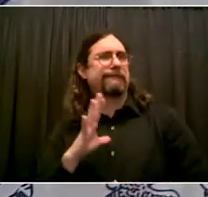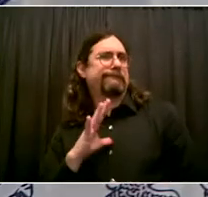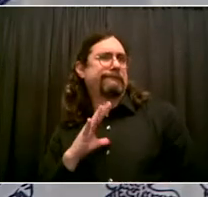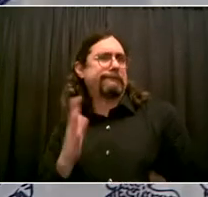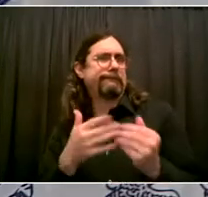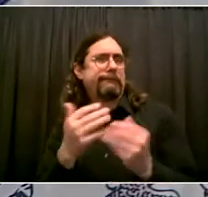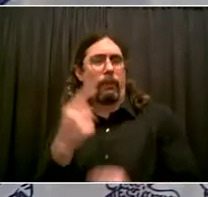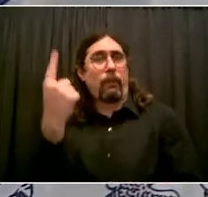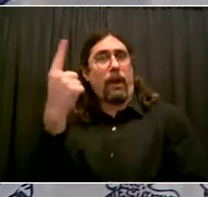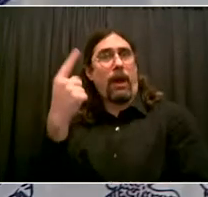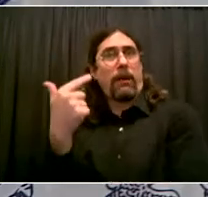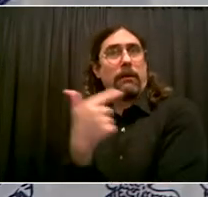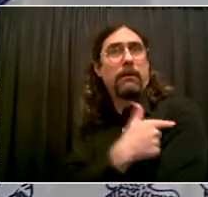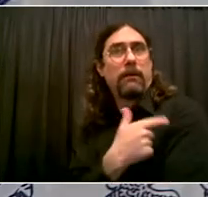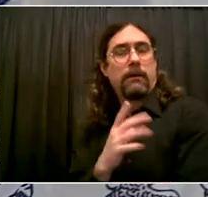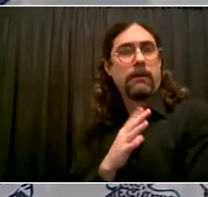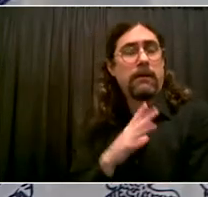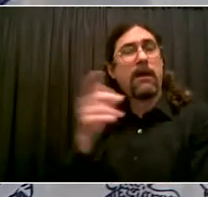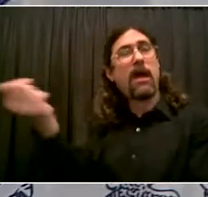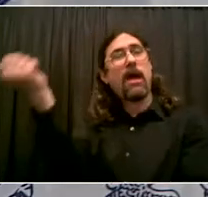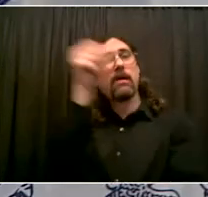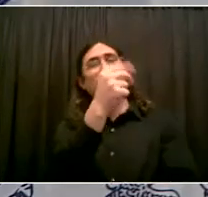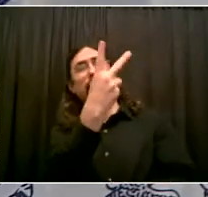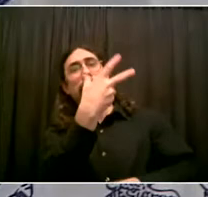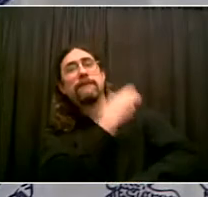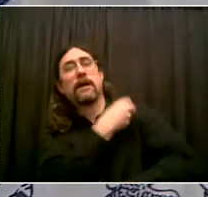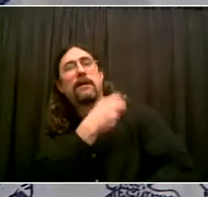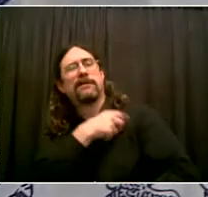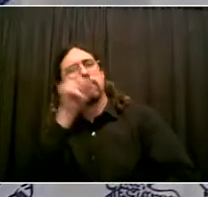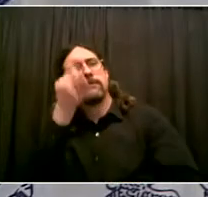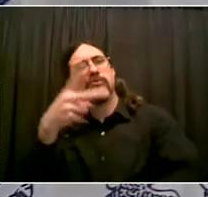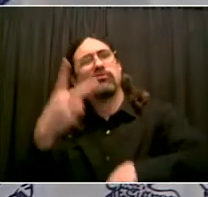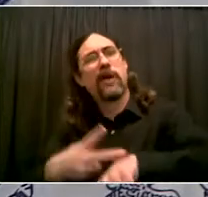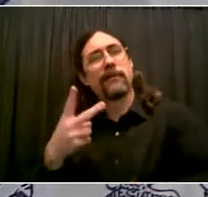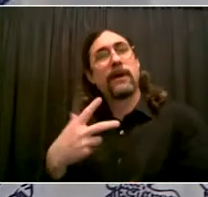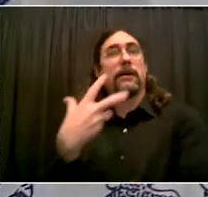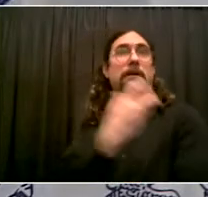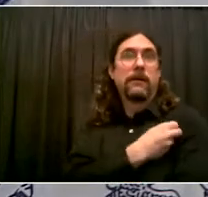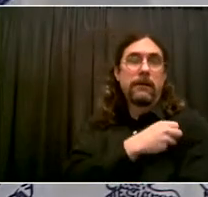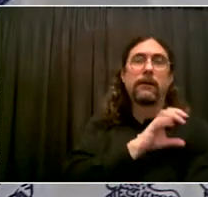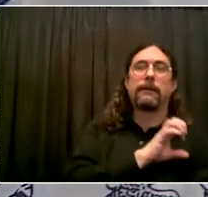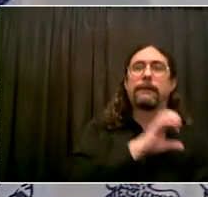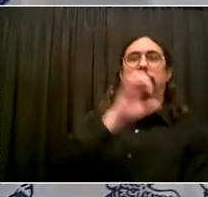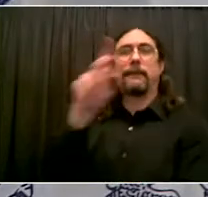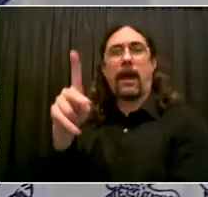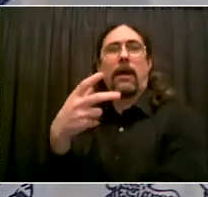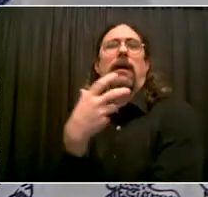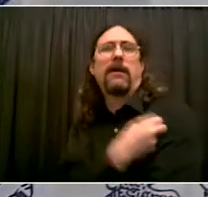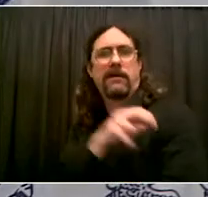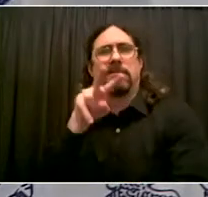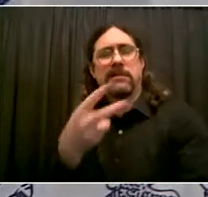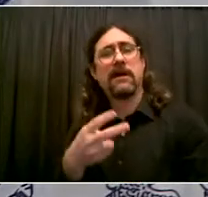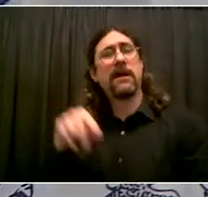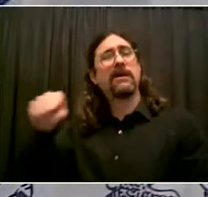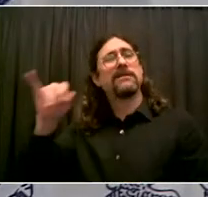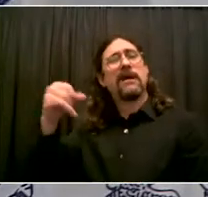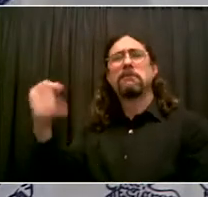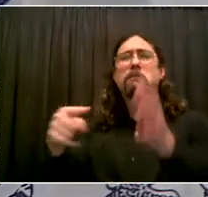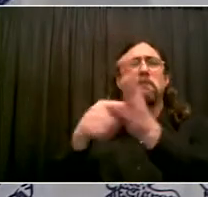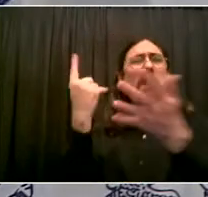Johnson & Johnson vaccine takes only one dose, and you're done. And I remember when I was up in Co-op City a week or two ago